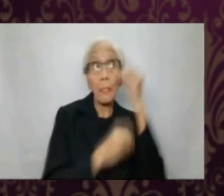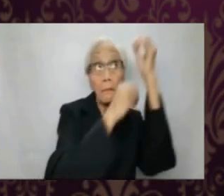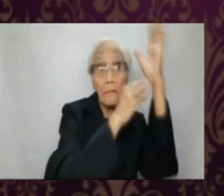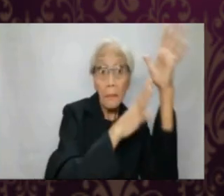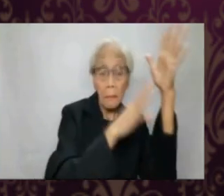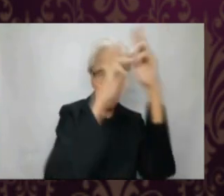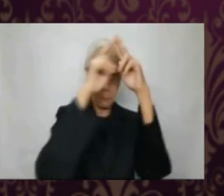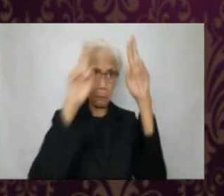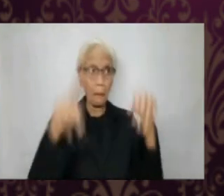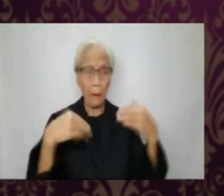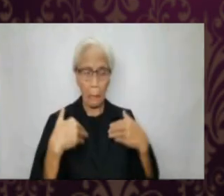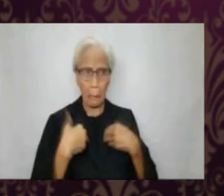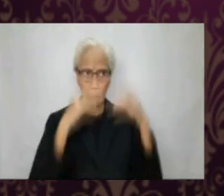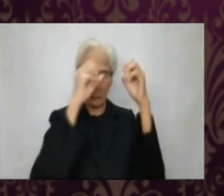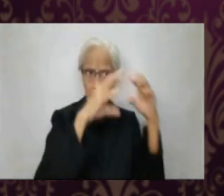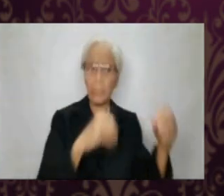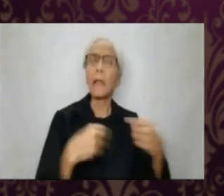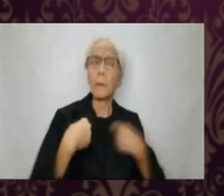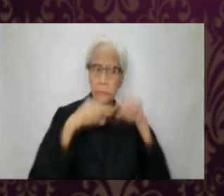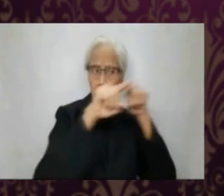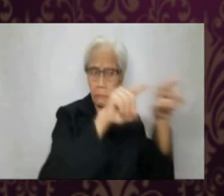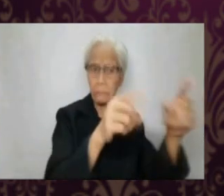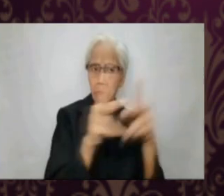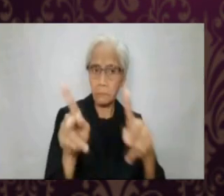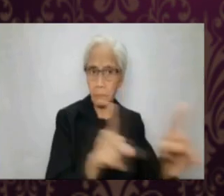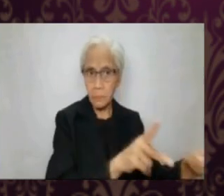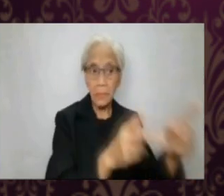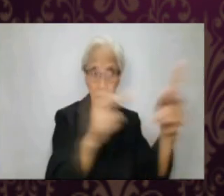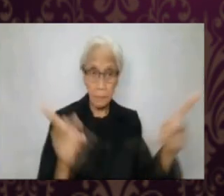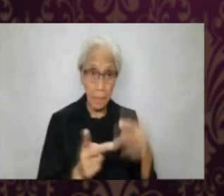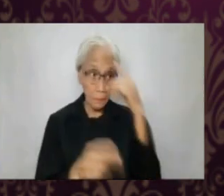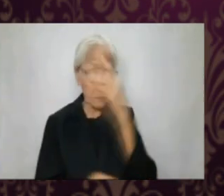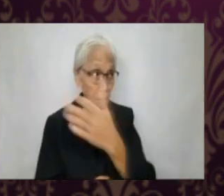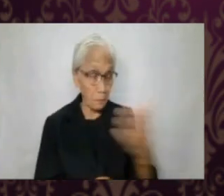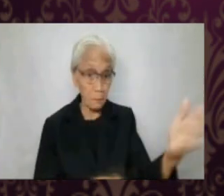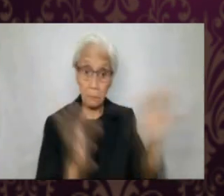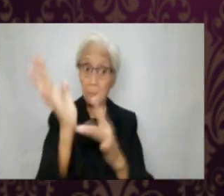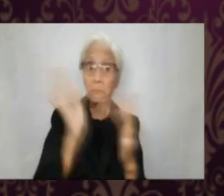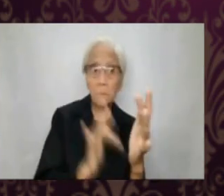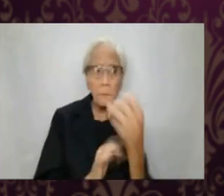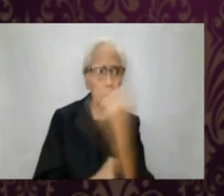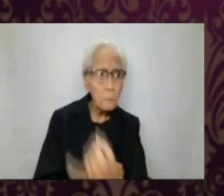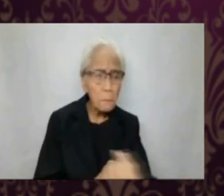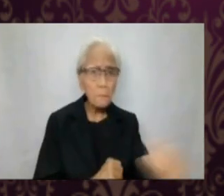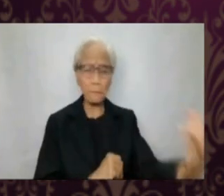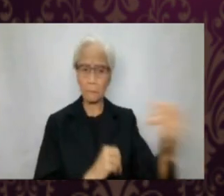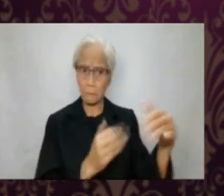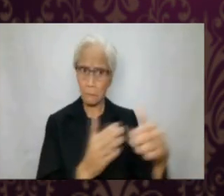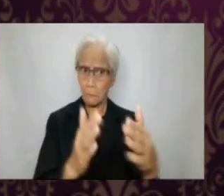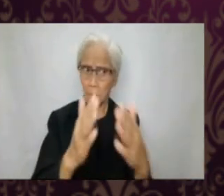In my Father's house there are many mansions. I go to prepare a place for you.